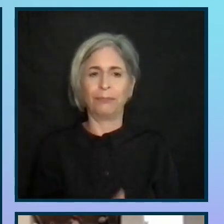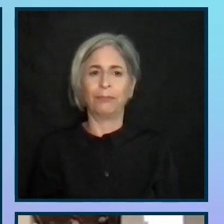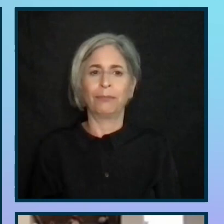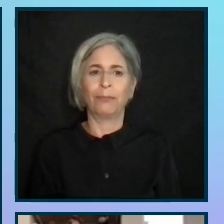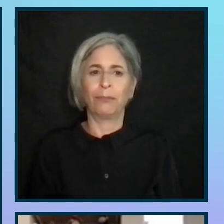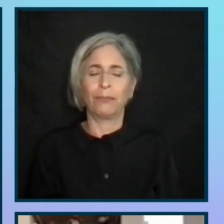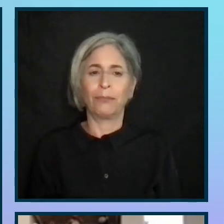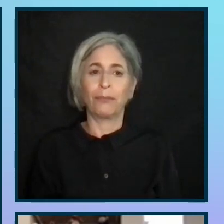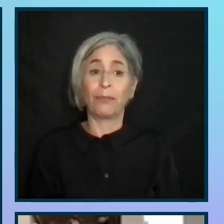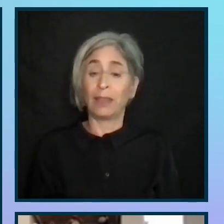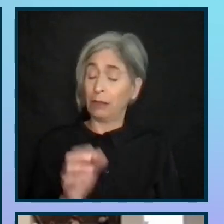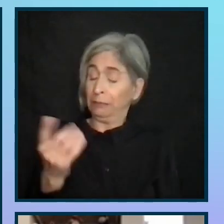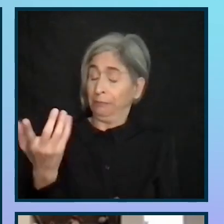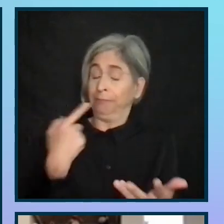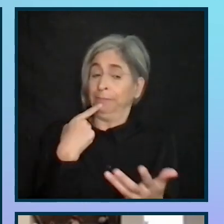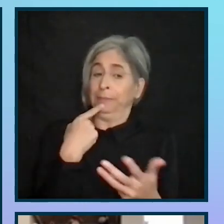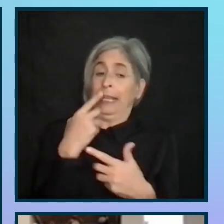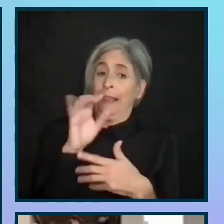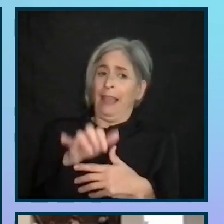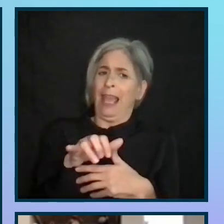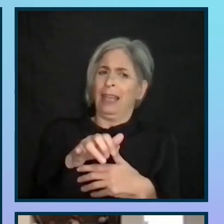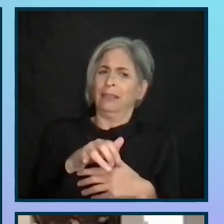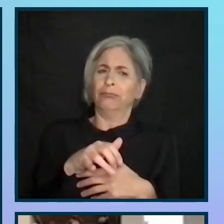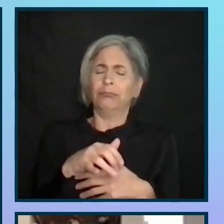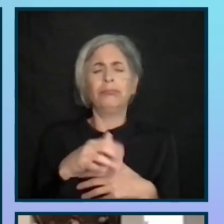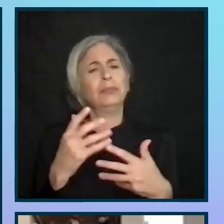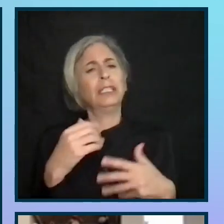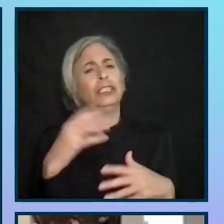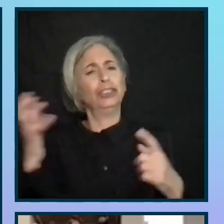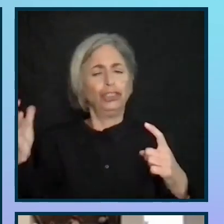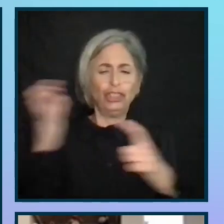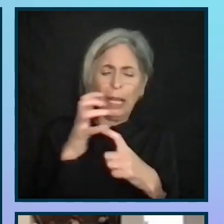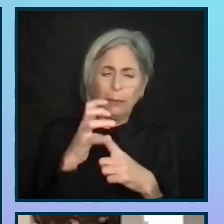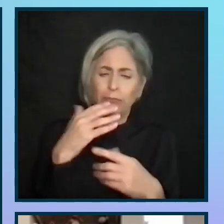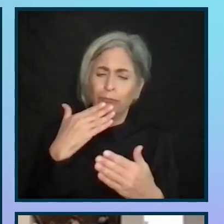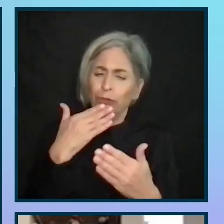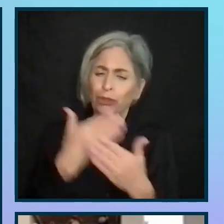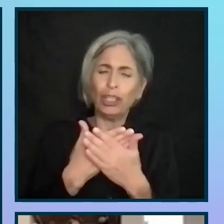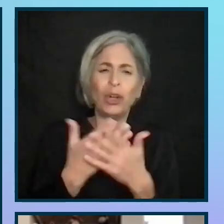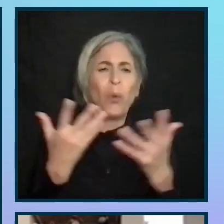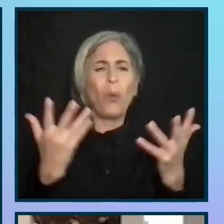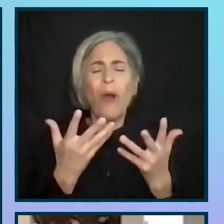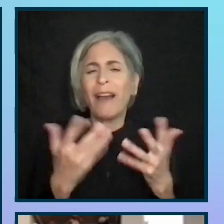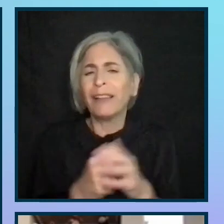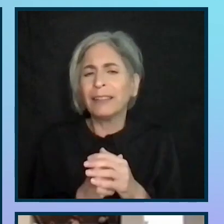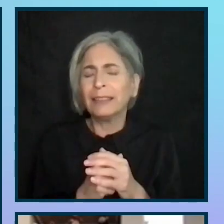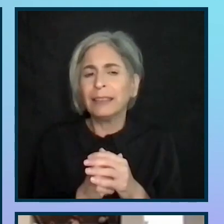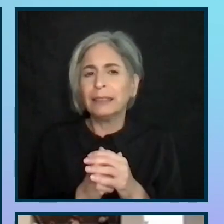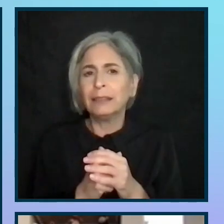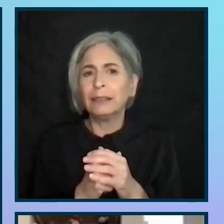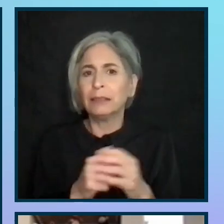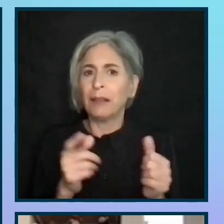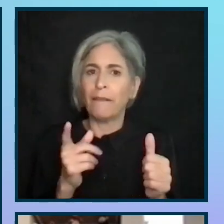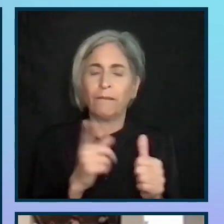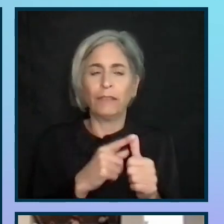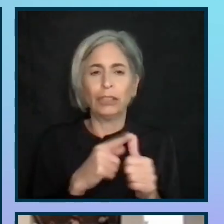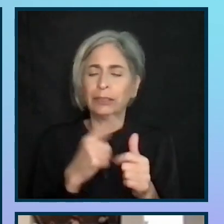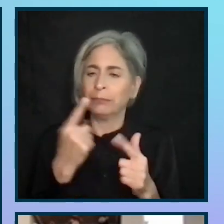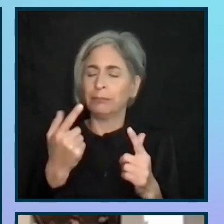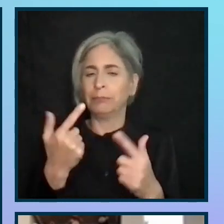With that said, what makes a good champion? First, have a keen interest.